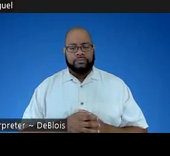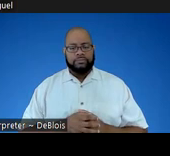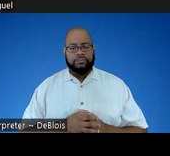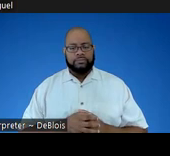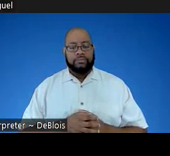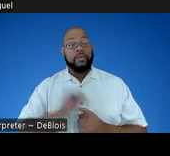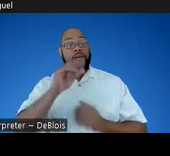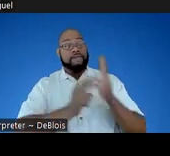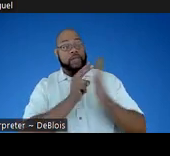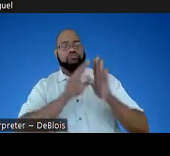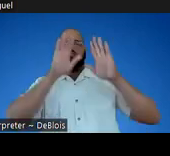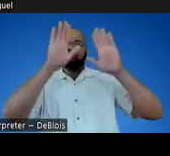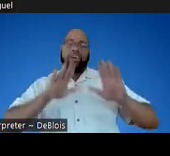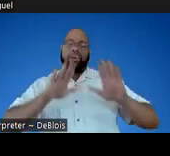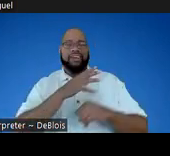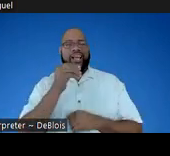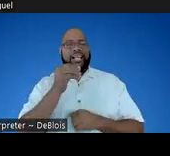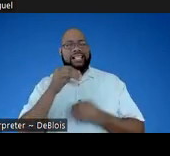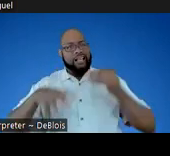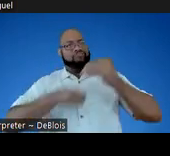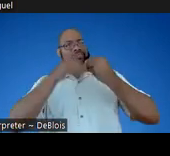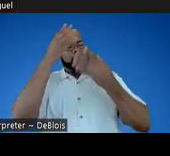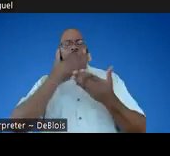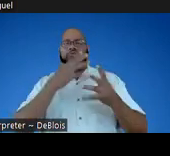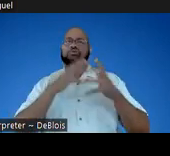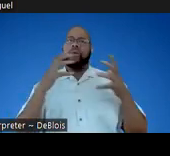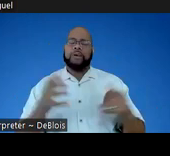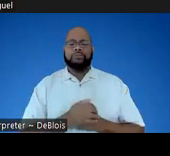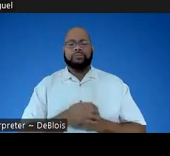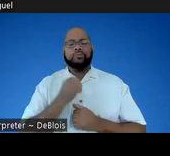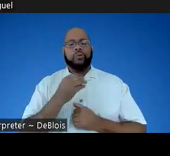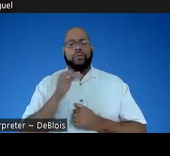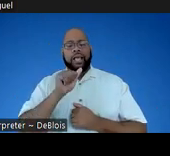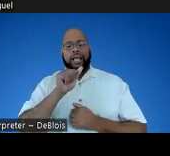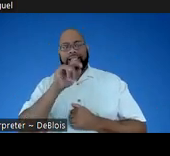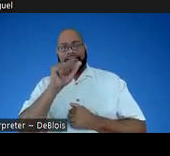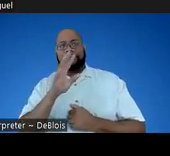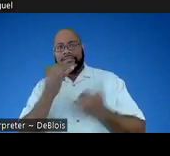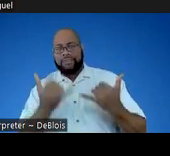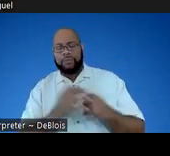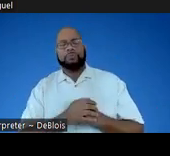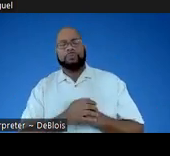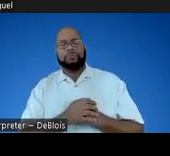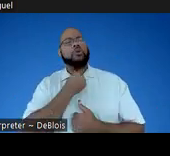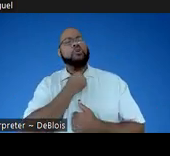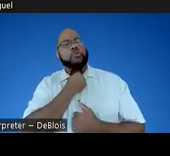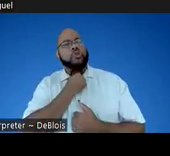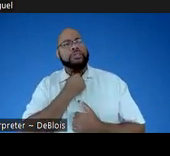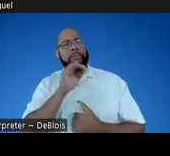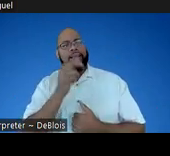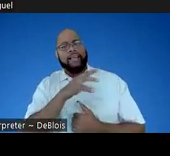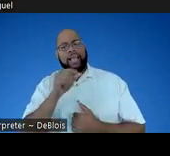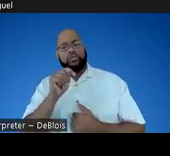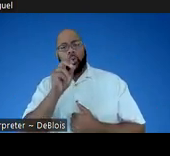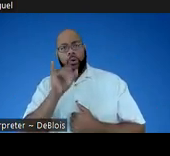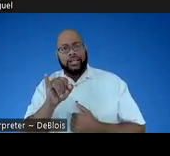That video was great. And that extra information. Thank you so much. So, this is Anita speaking. Uh, so I'm curious if, Megan and Tony,